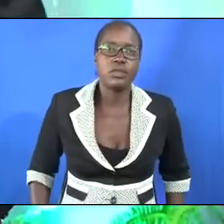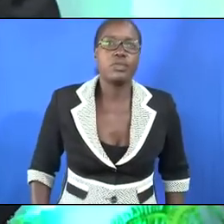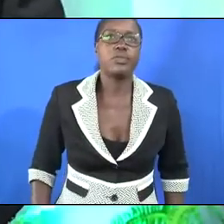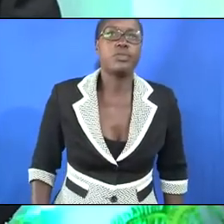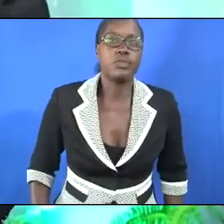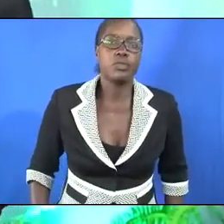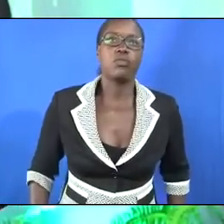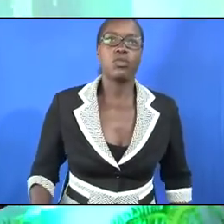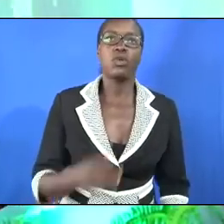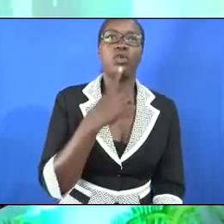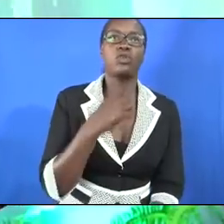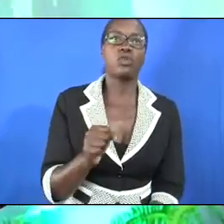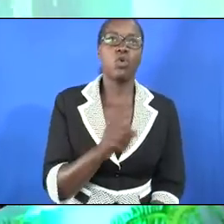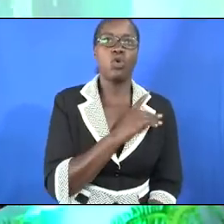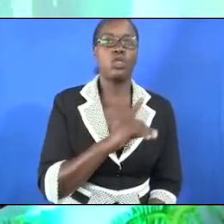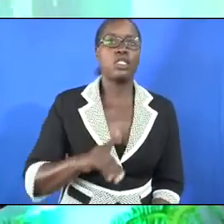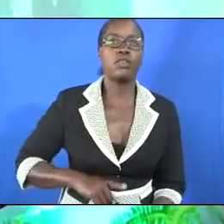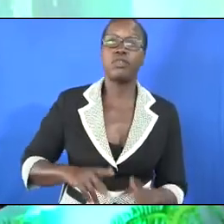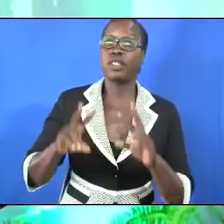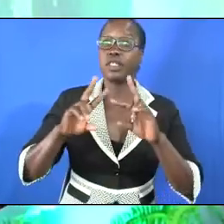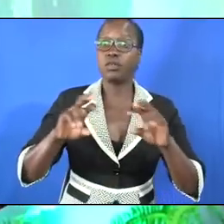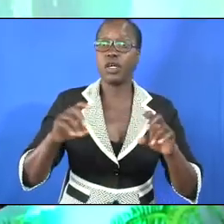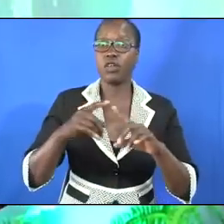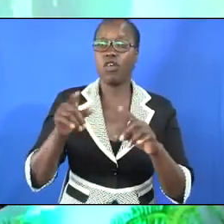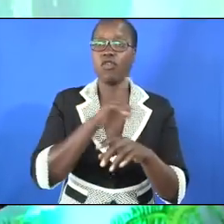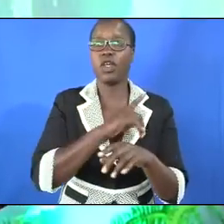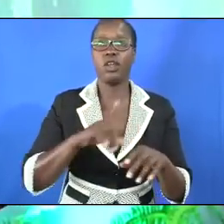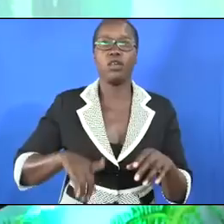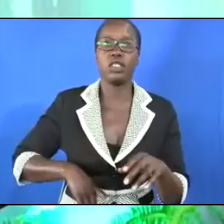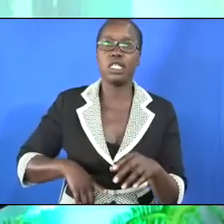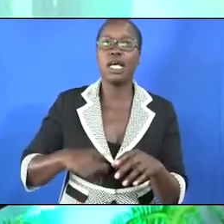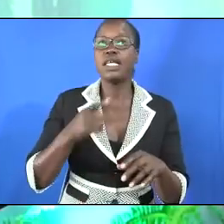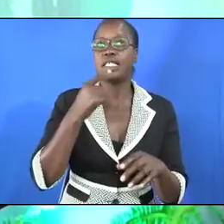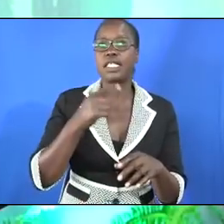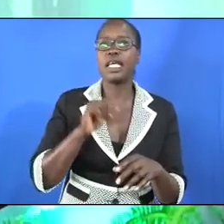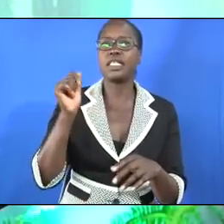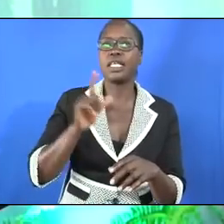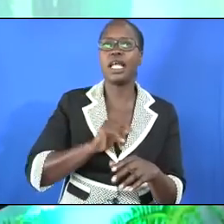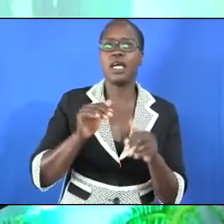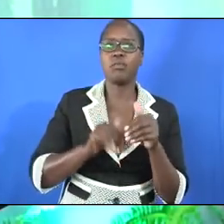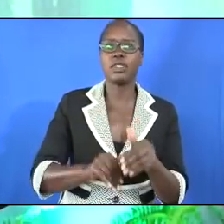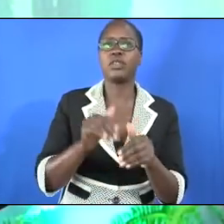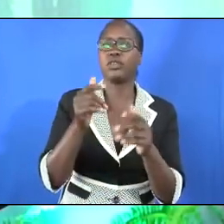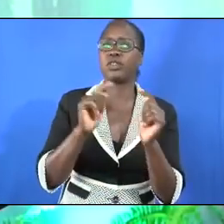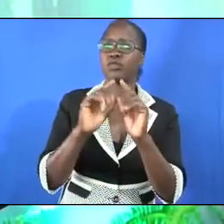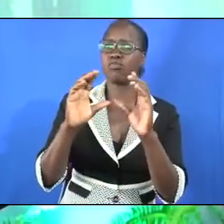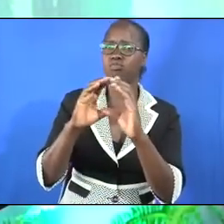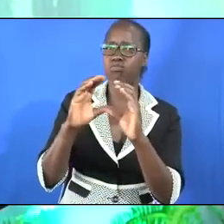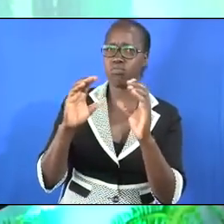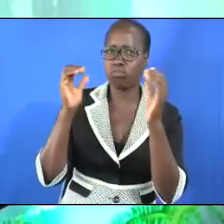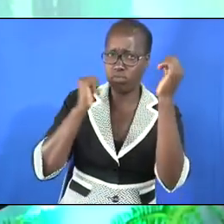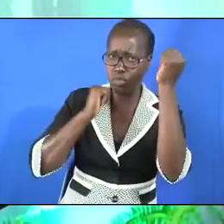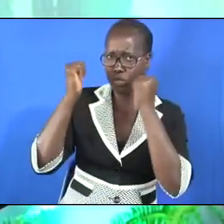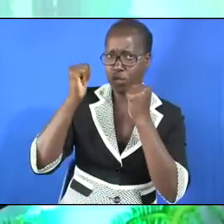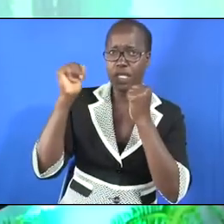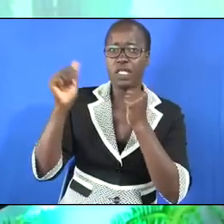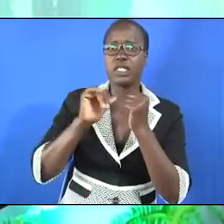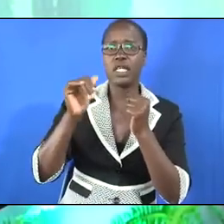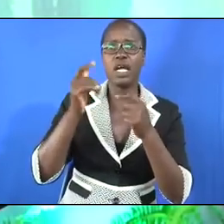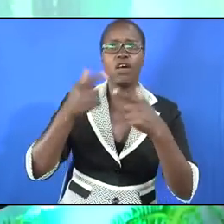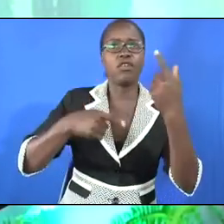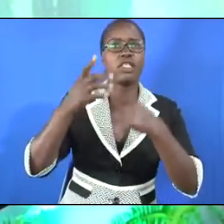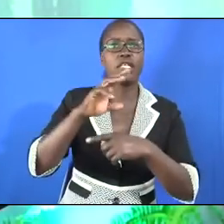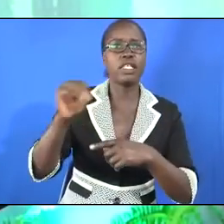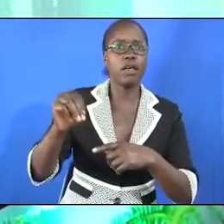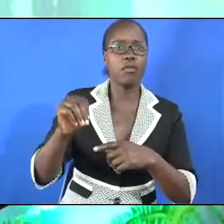The Bible says, So David inquired of the Lord, saying, Shall I pursue this troop? Shall